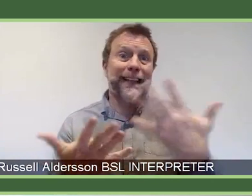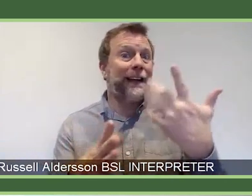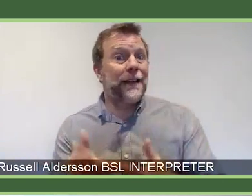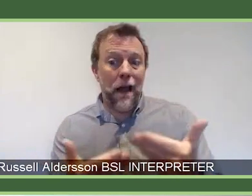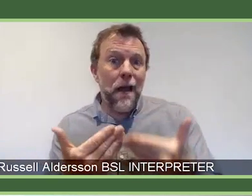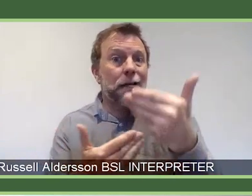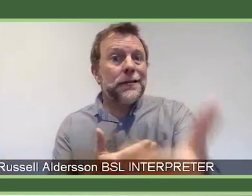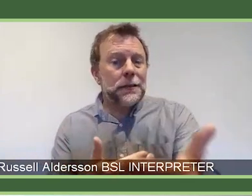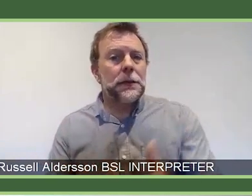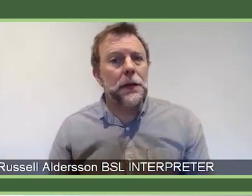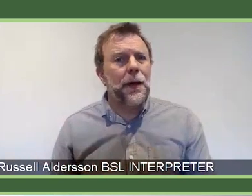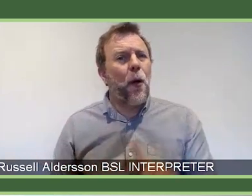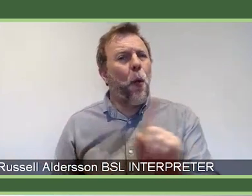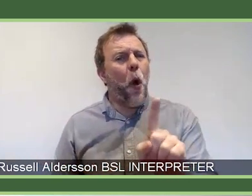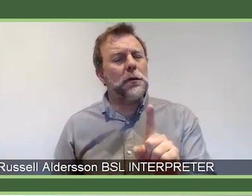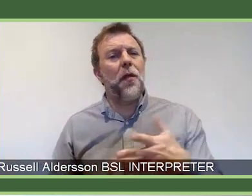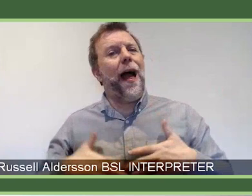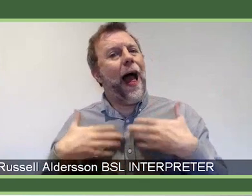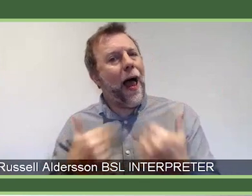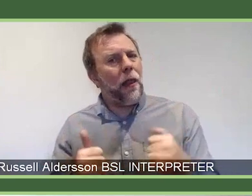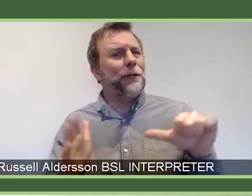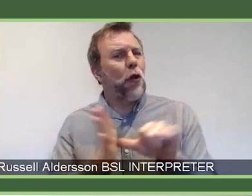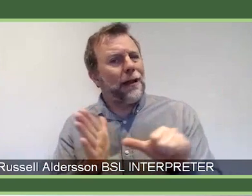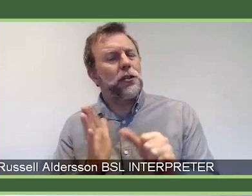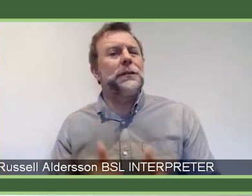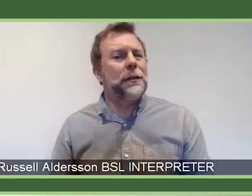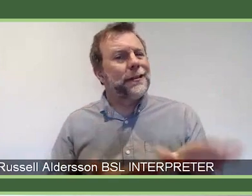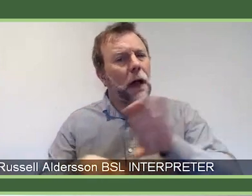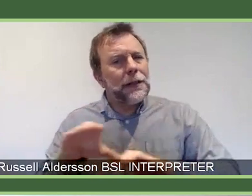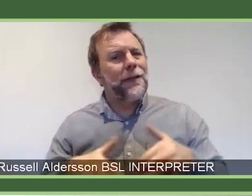scientific and health challenges that we should be seeking to overcome?